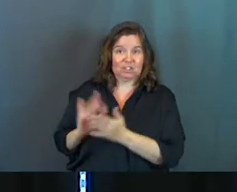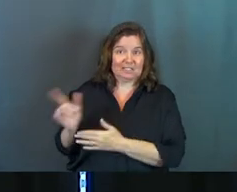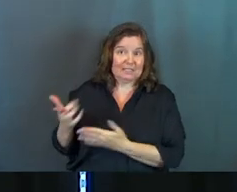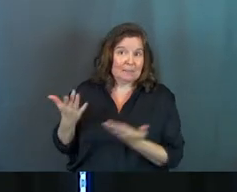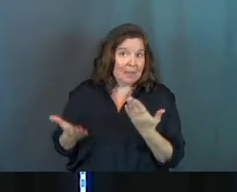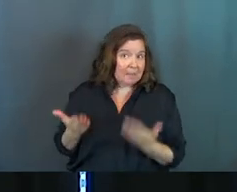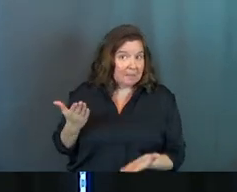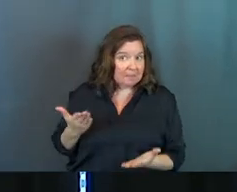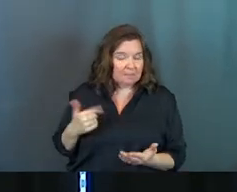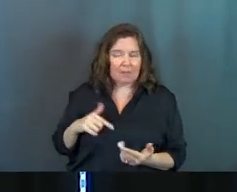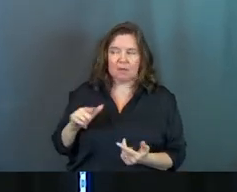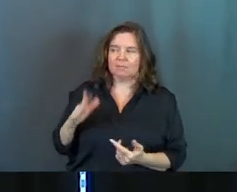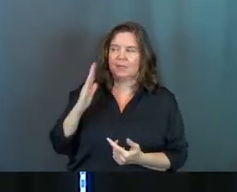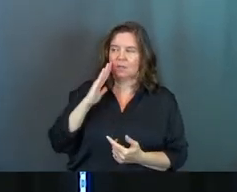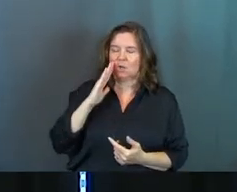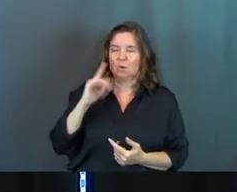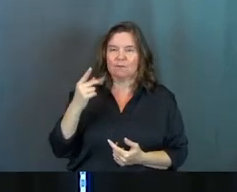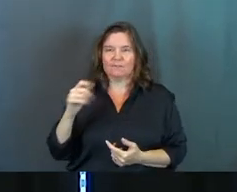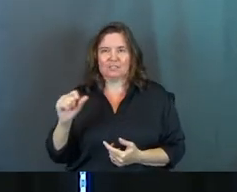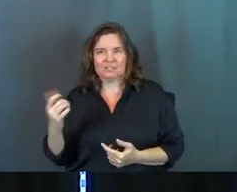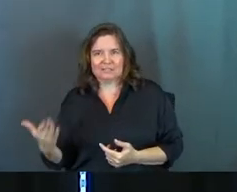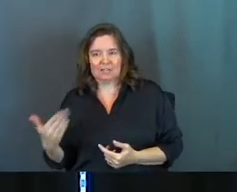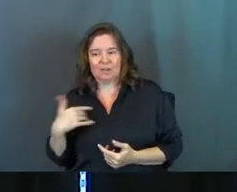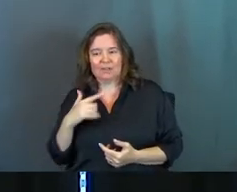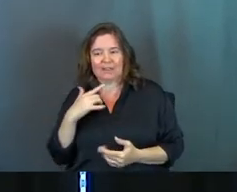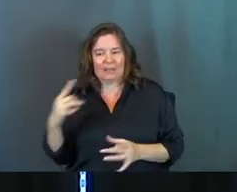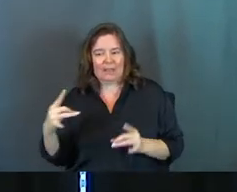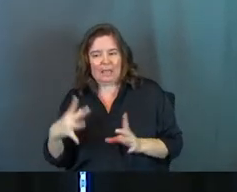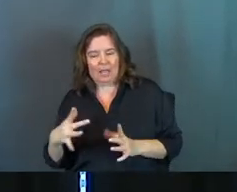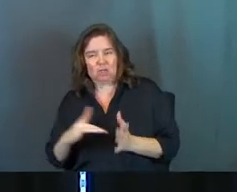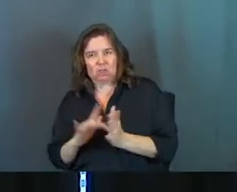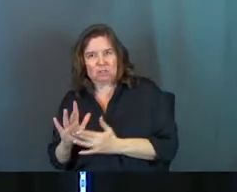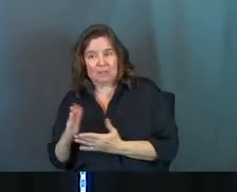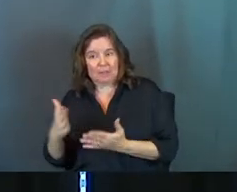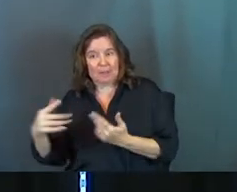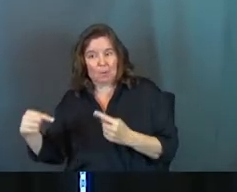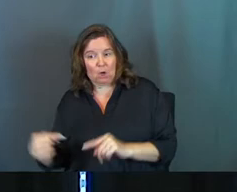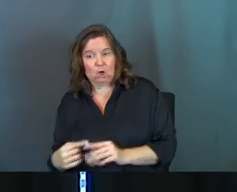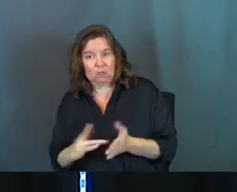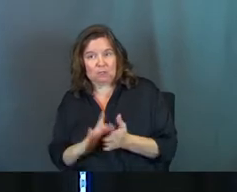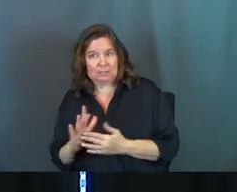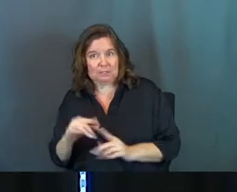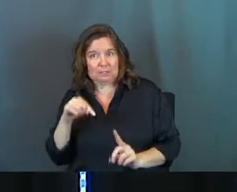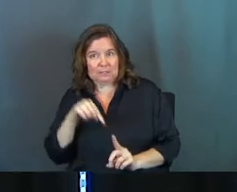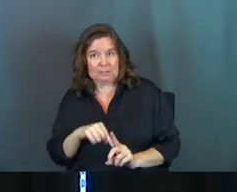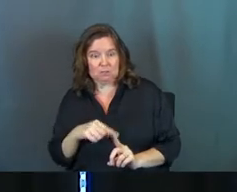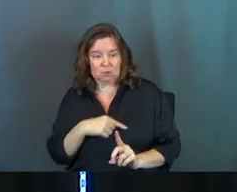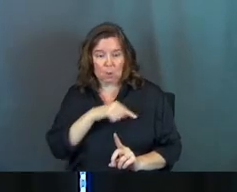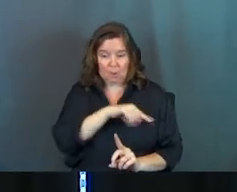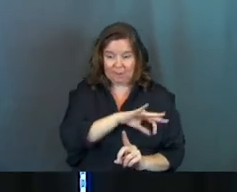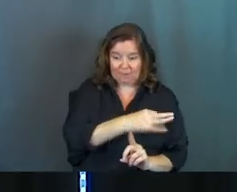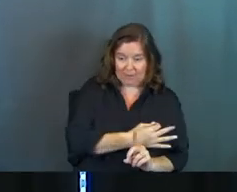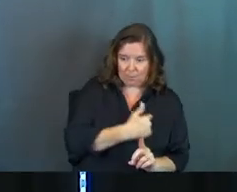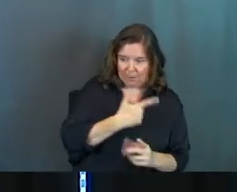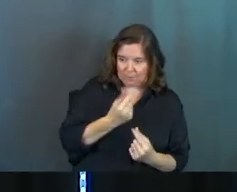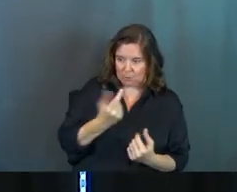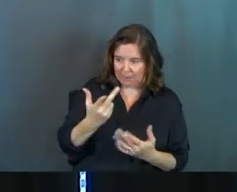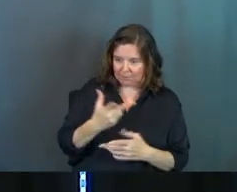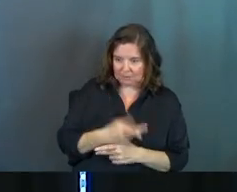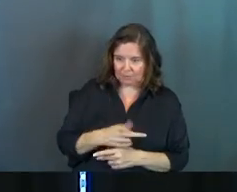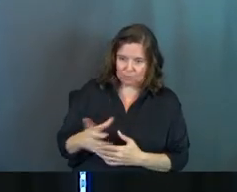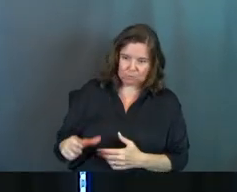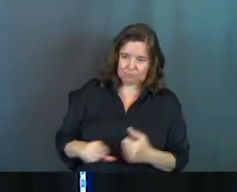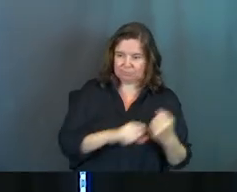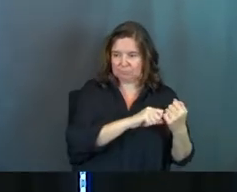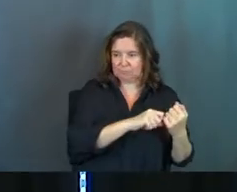like, maybe they're like, they know the Pharisees are here and the Pharisees hate Jesus and maybe they want to hurt Jesus. And so as his family, we have to do whatever it takes to convince Jesus to